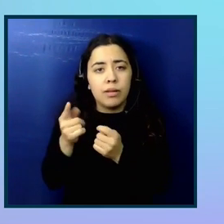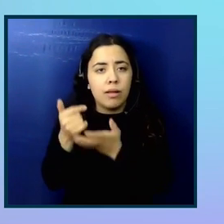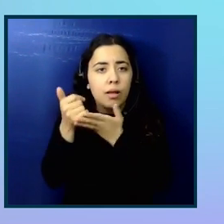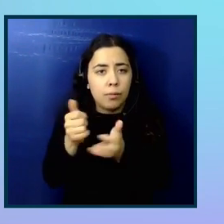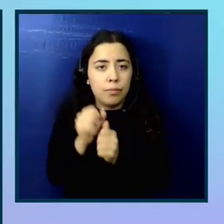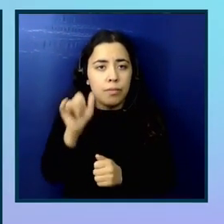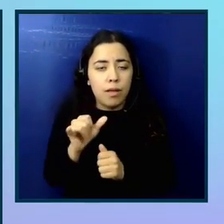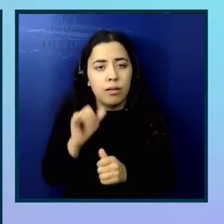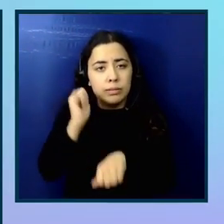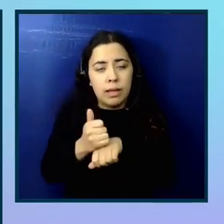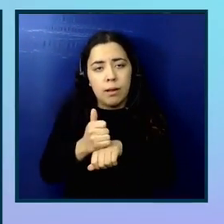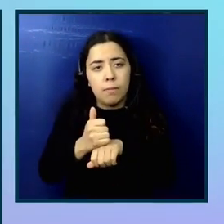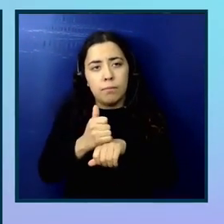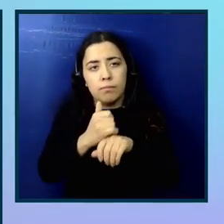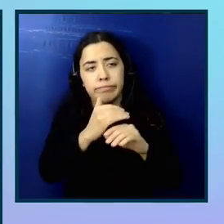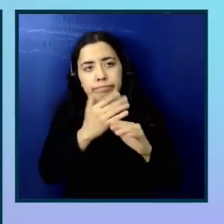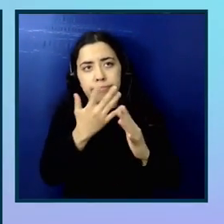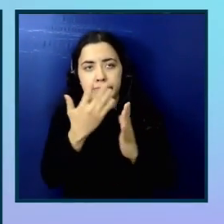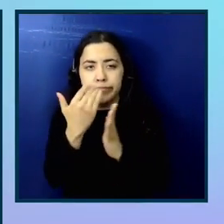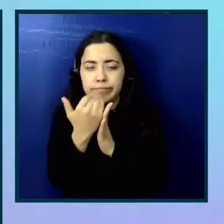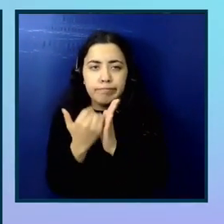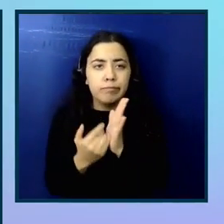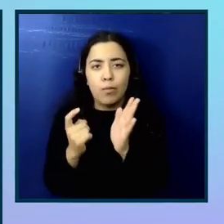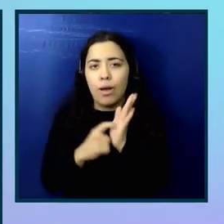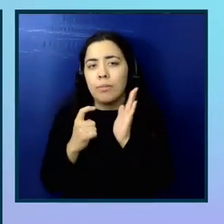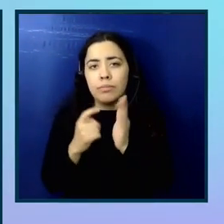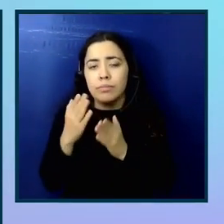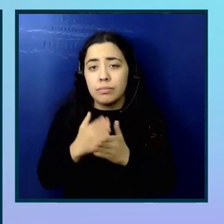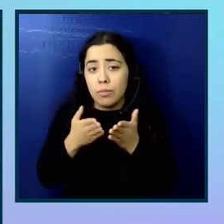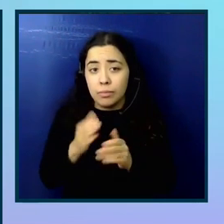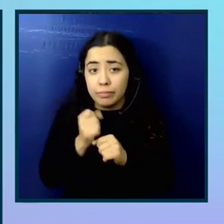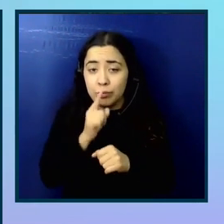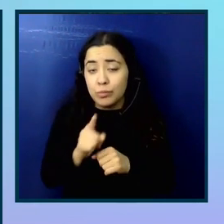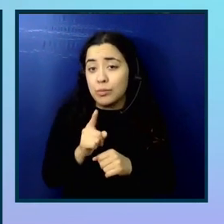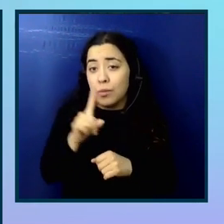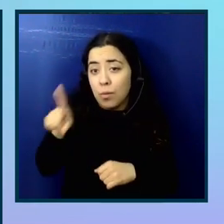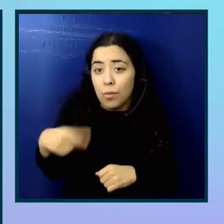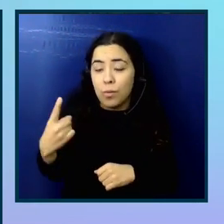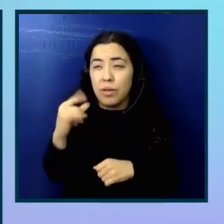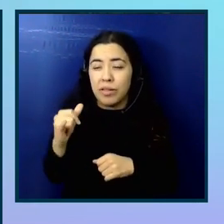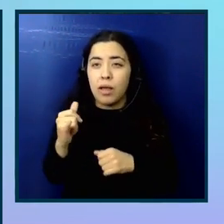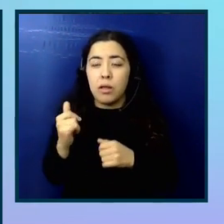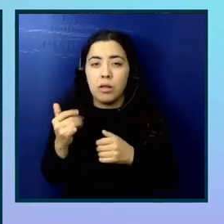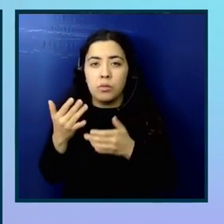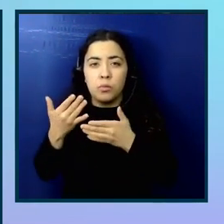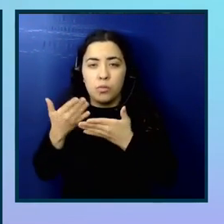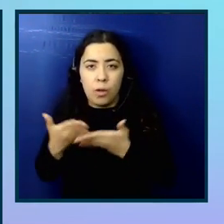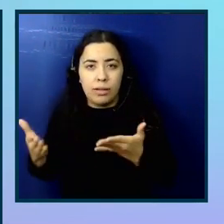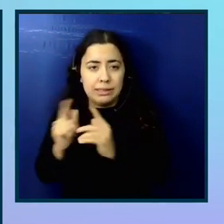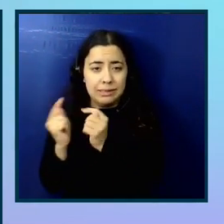requirements. And some ways that you can use are making sure that only the like product team that